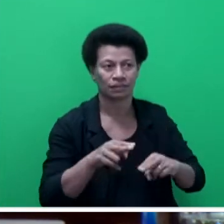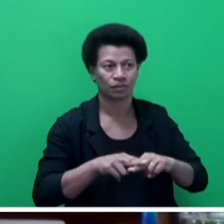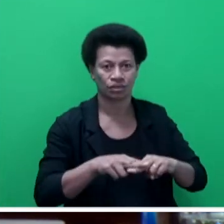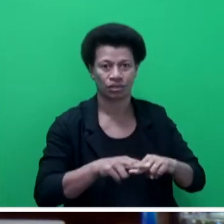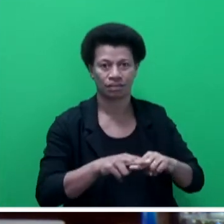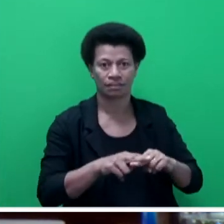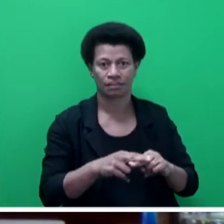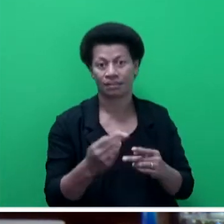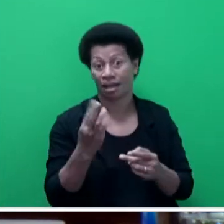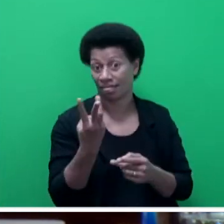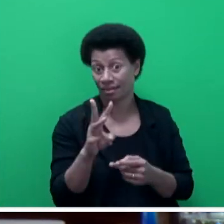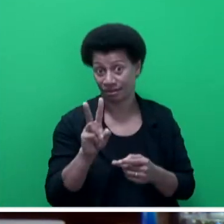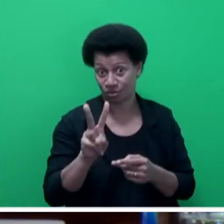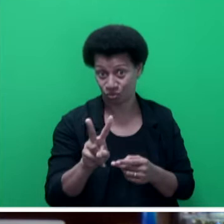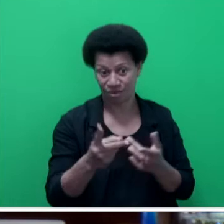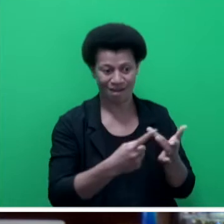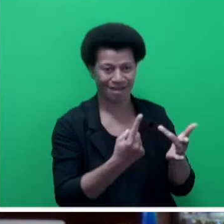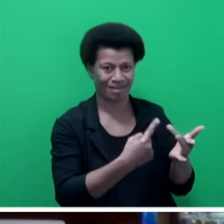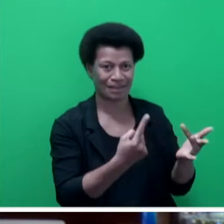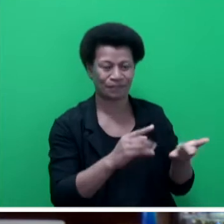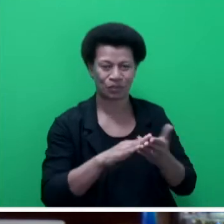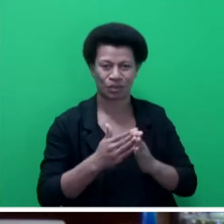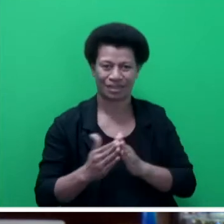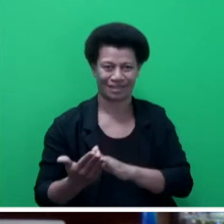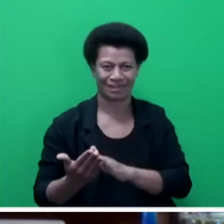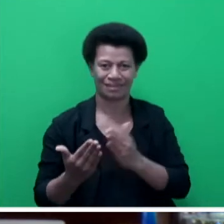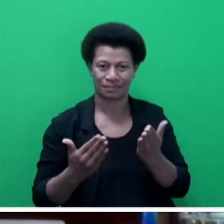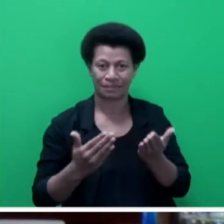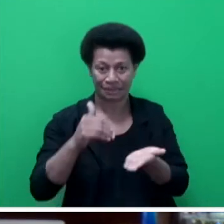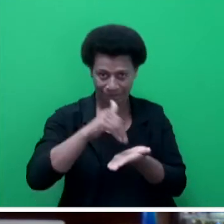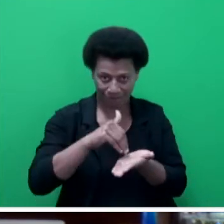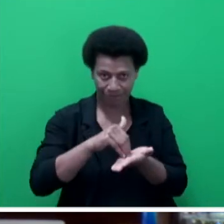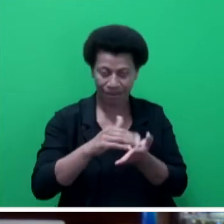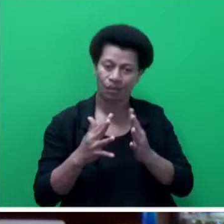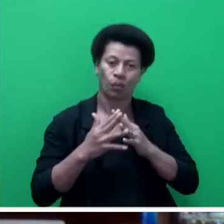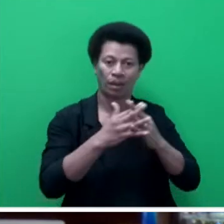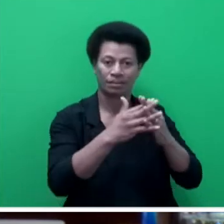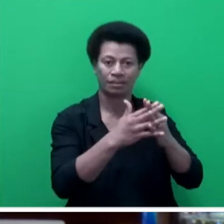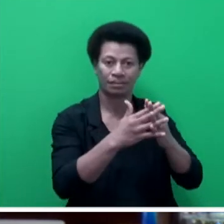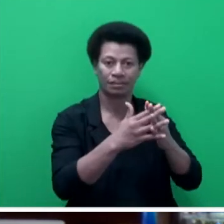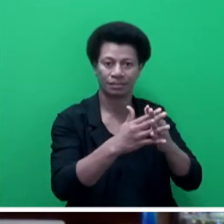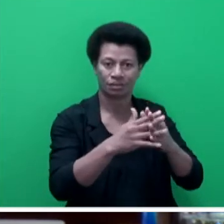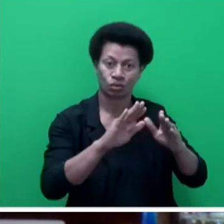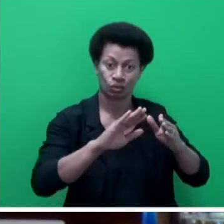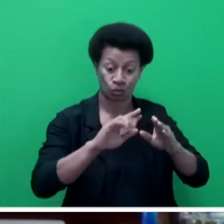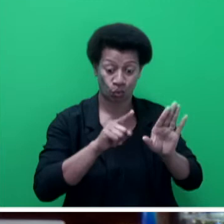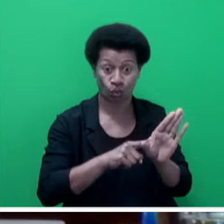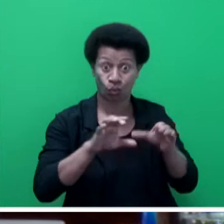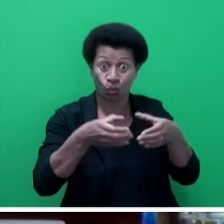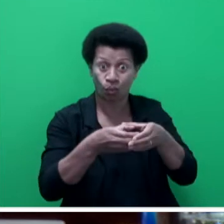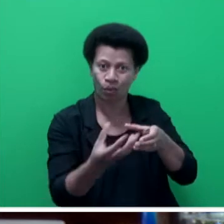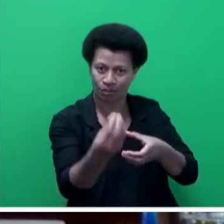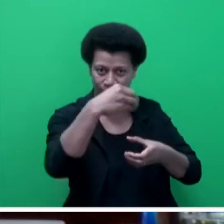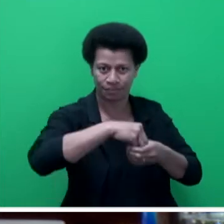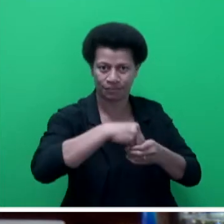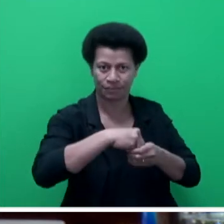other communities in the western, central, and northern divisions are ready to be part of this framework. Mr Speaker, sir, the framework will